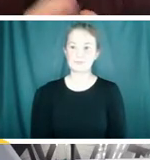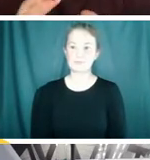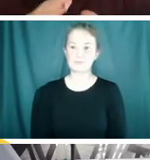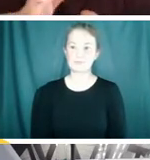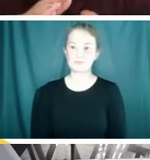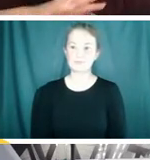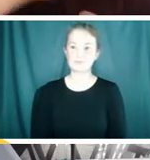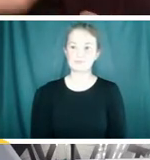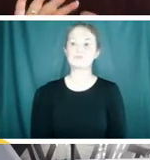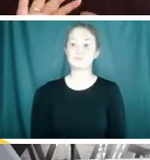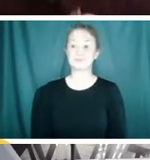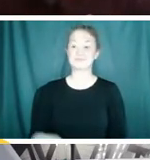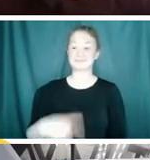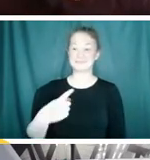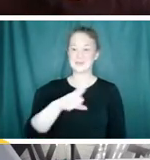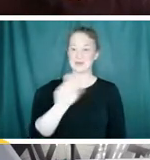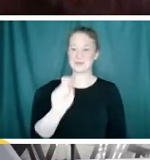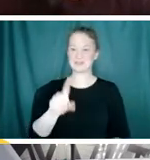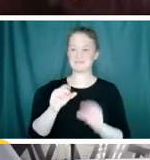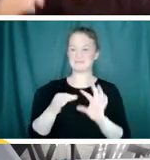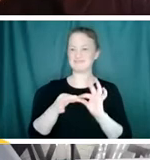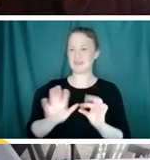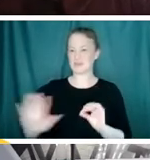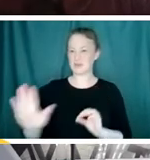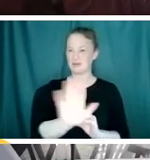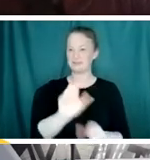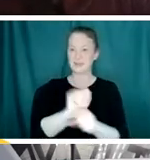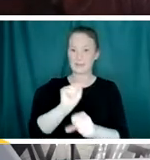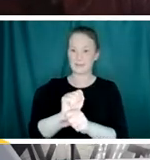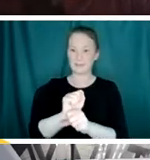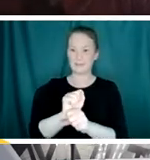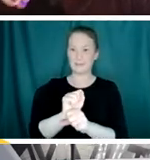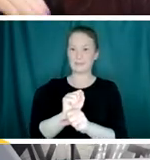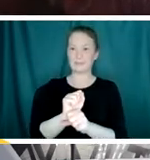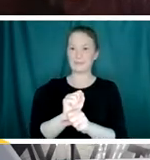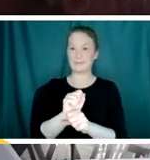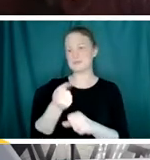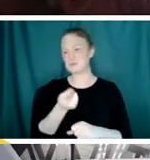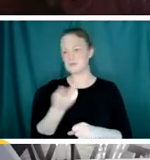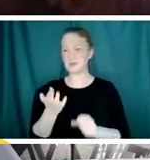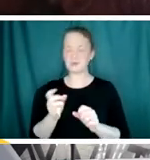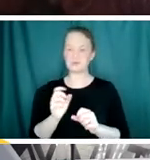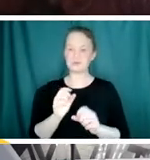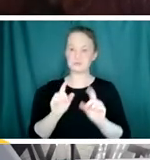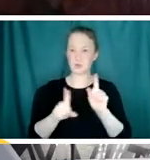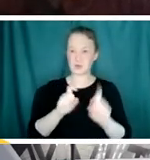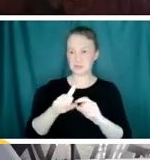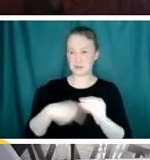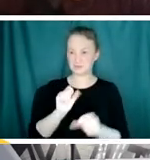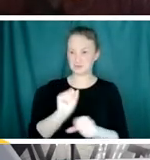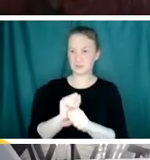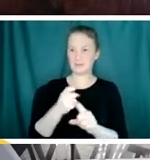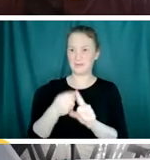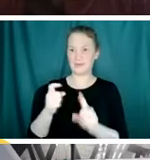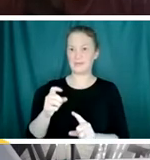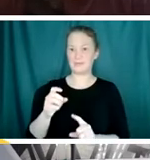Okay. Here's just a question about your job generally. There's been a couple of questions about that from the Bailey School